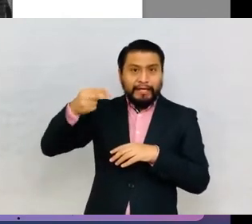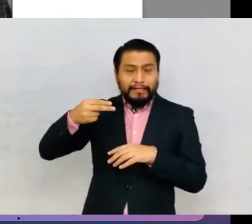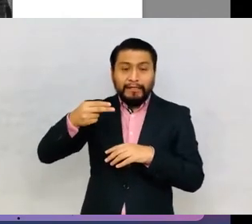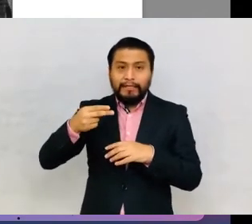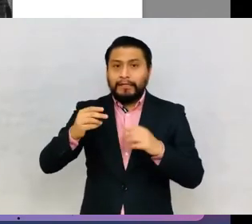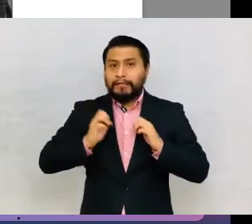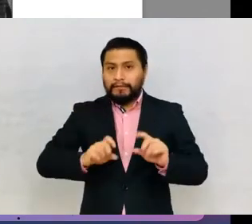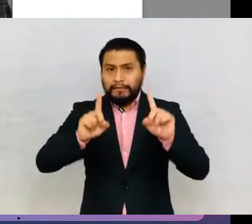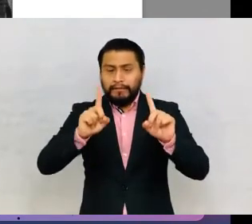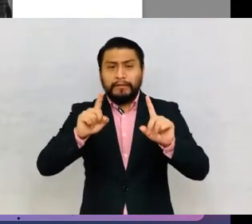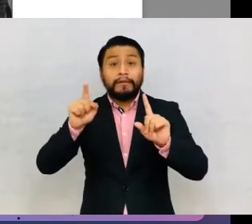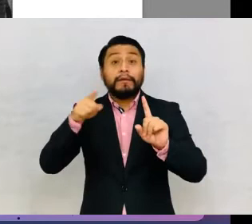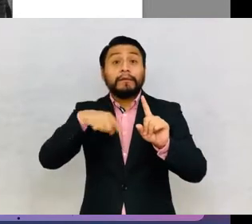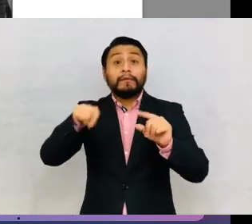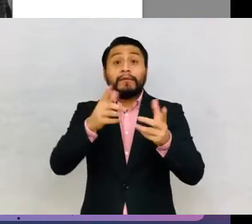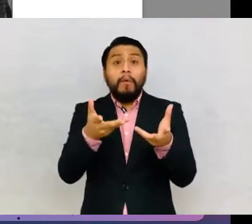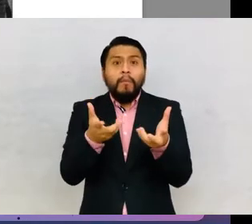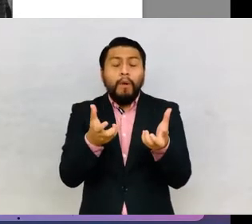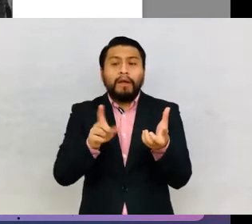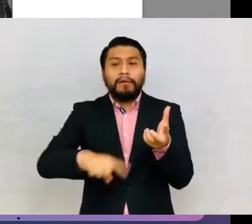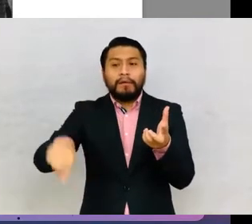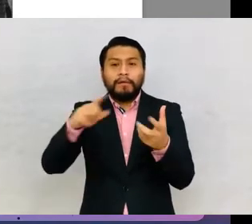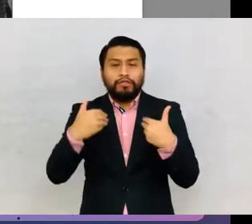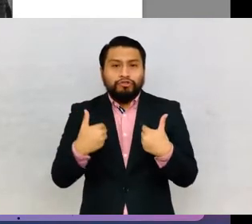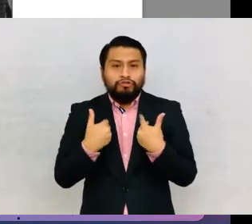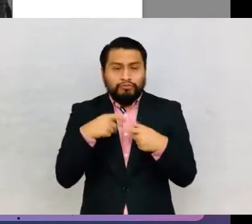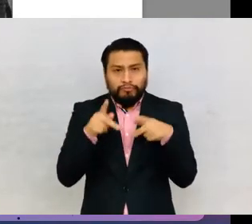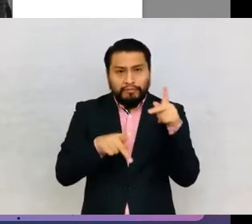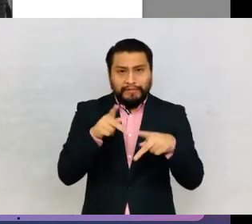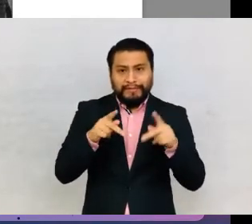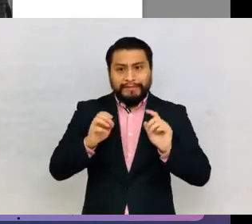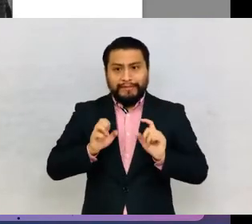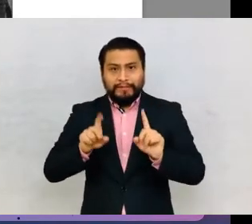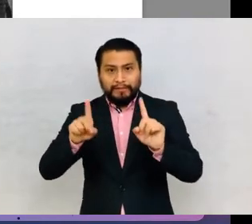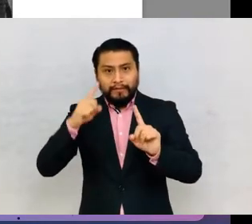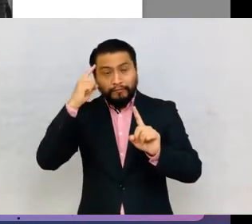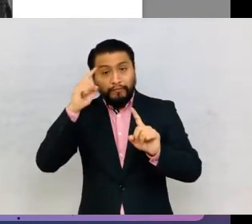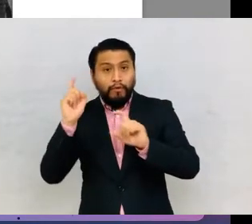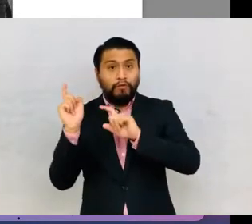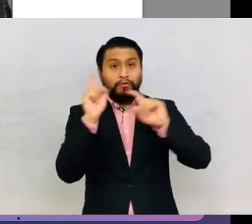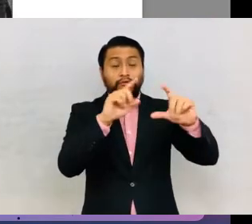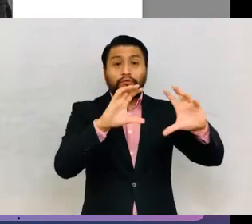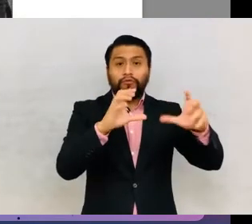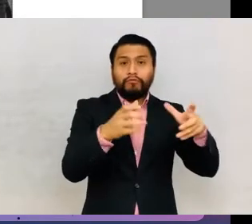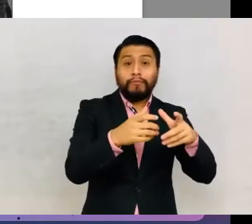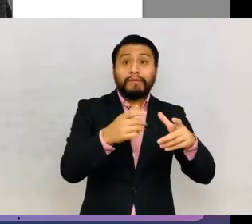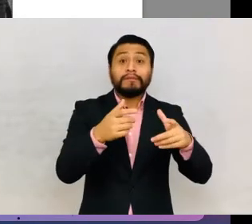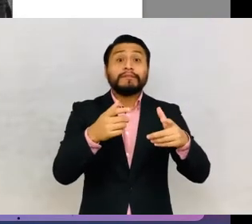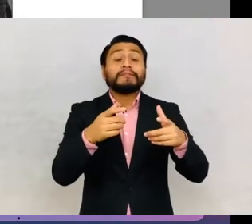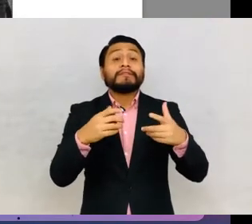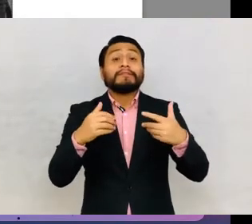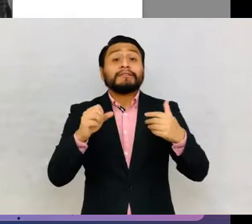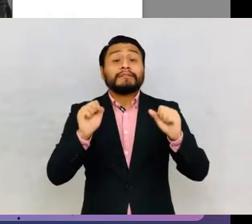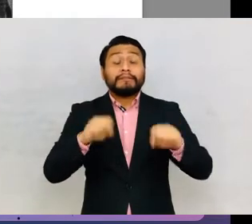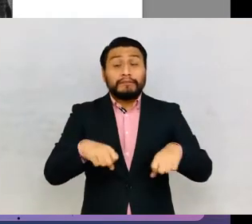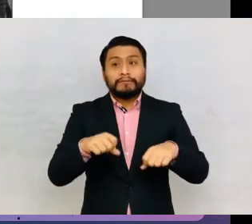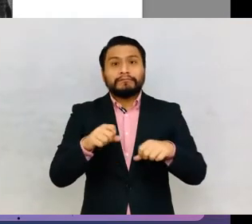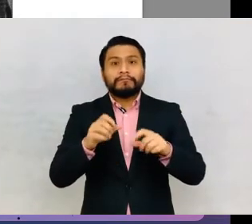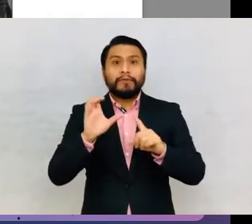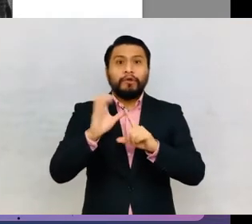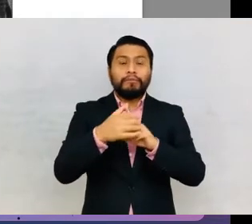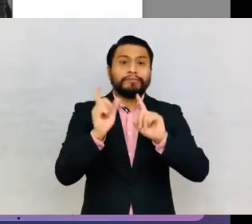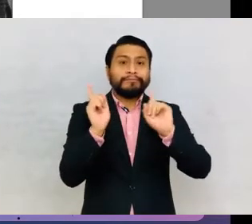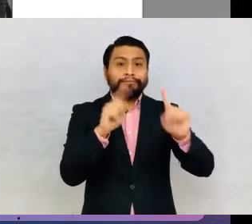objective was to educate young people who, in turn, would return to their communities to educate them and thus end the evolutionary